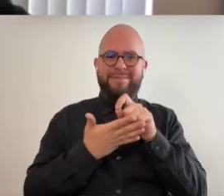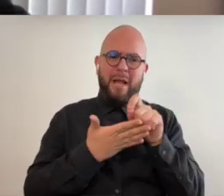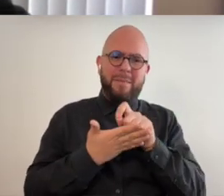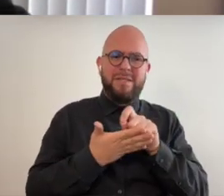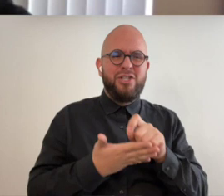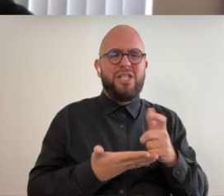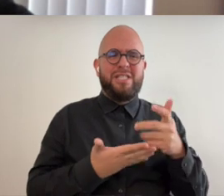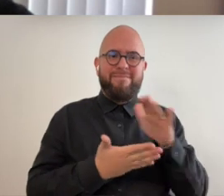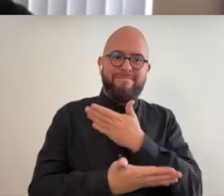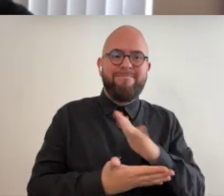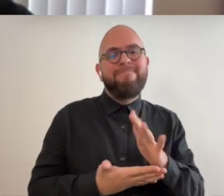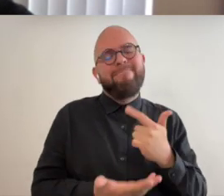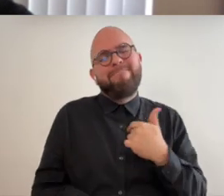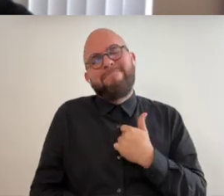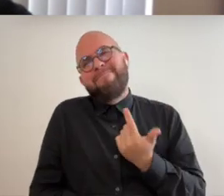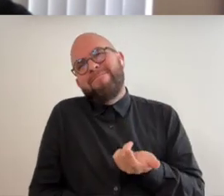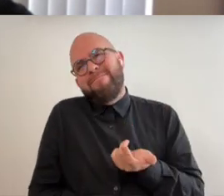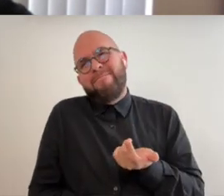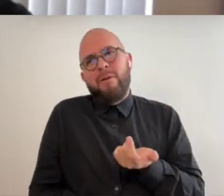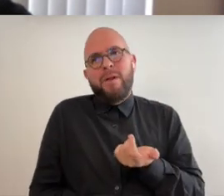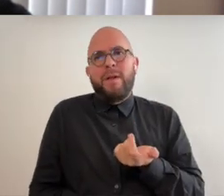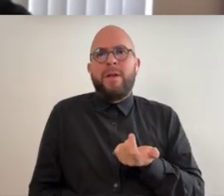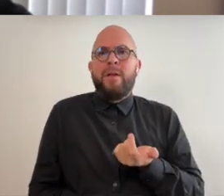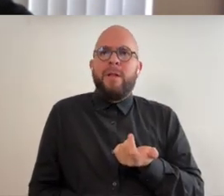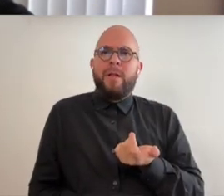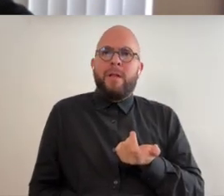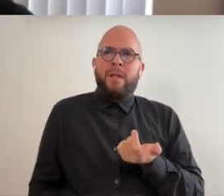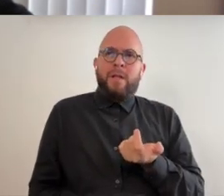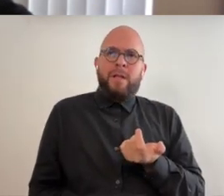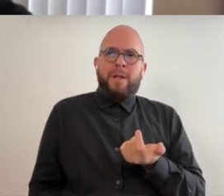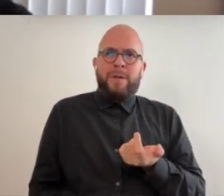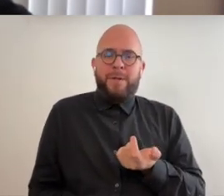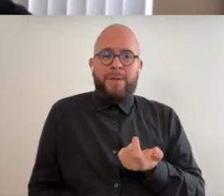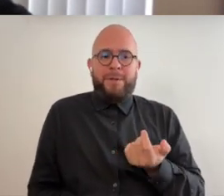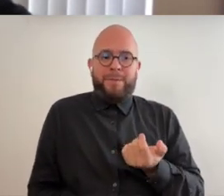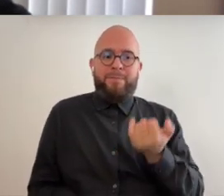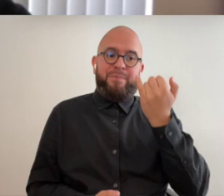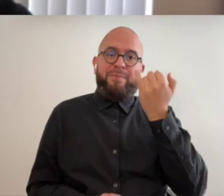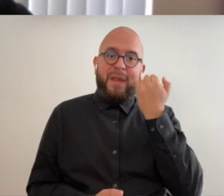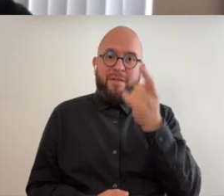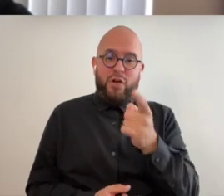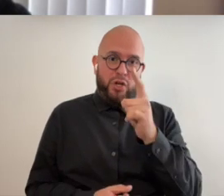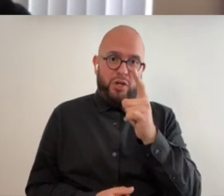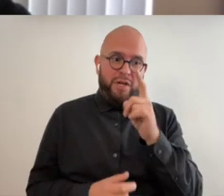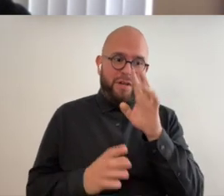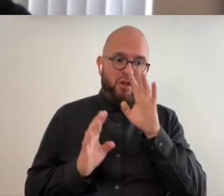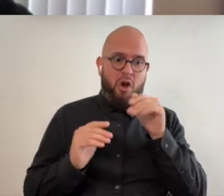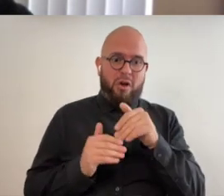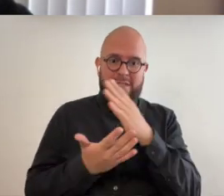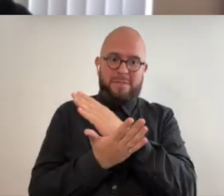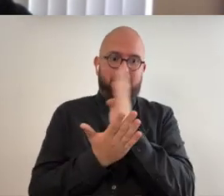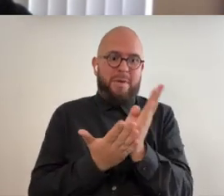doing have been there is a need when one is on the autism spectrum to find calming spaces